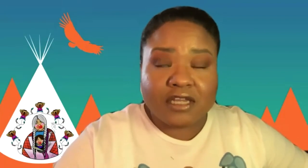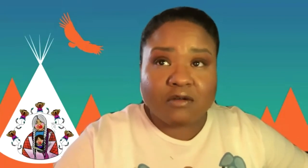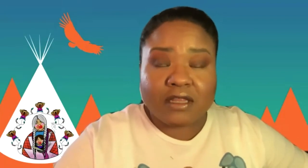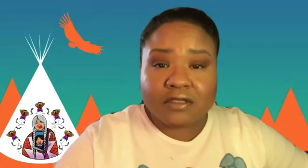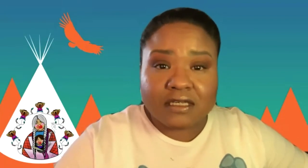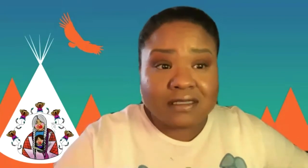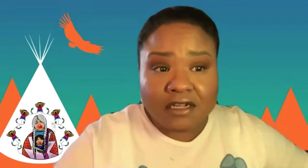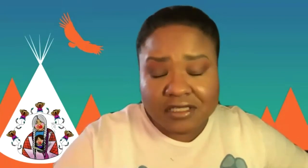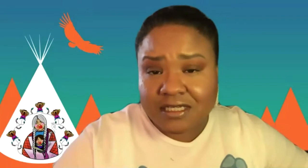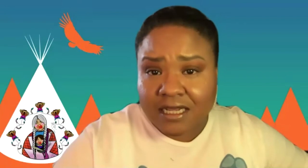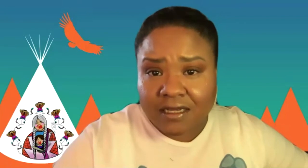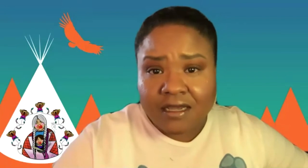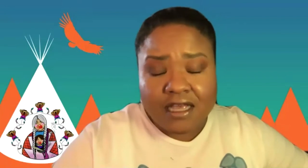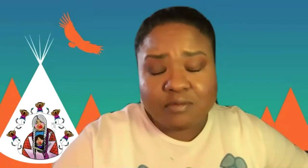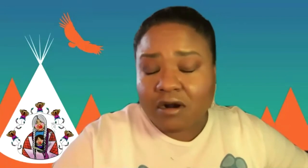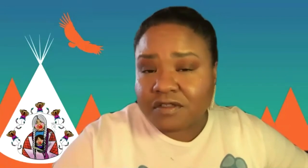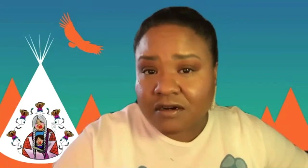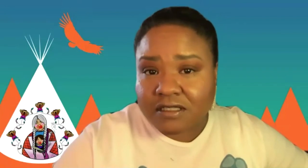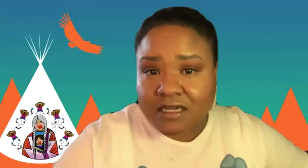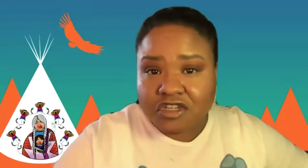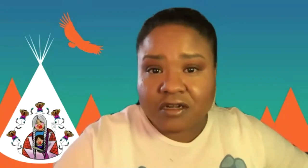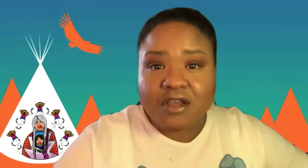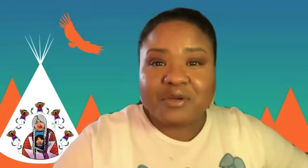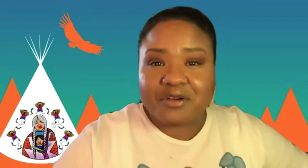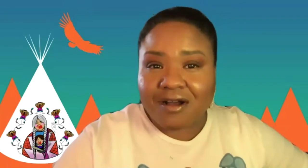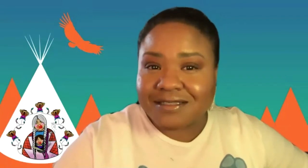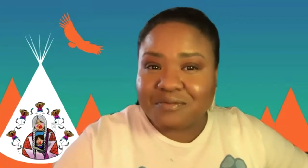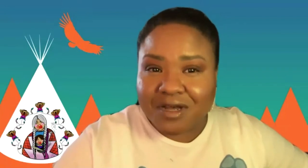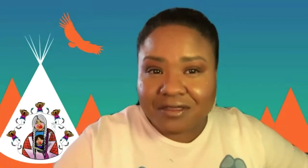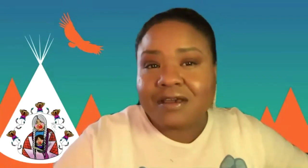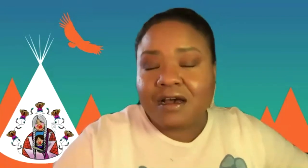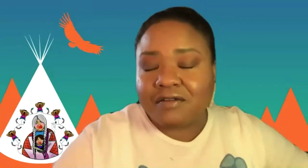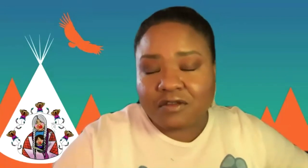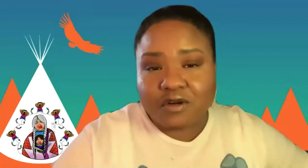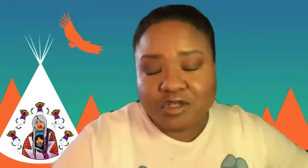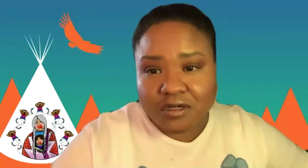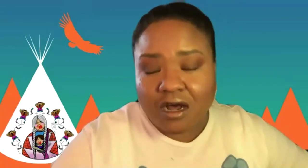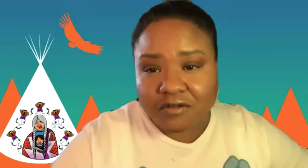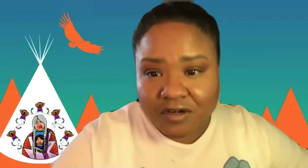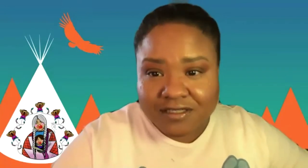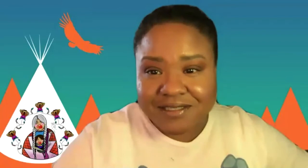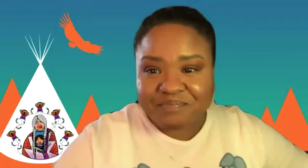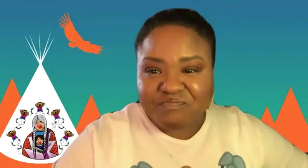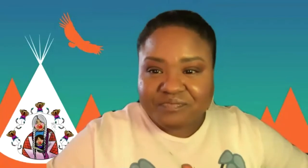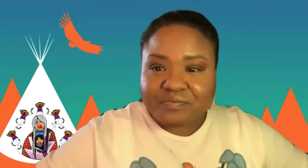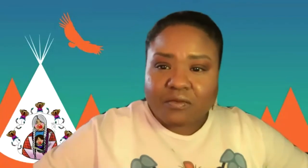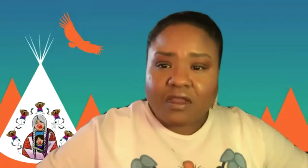that you take away those skills, not just today as part of Sarah's session, but across the month of the virtual conference.